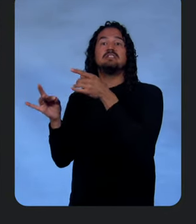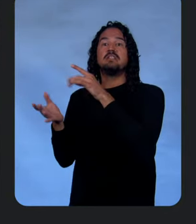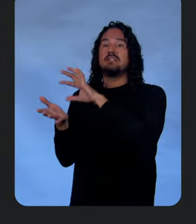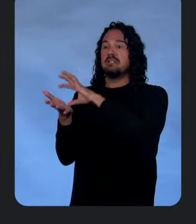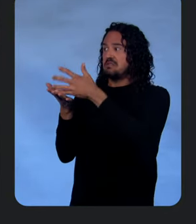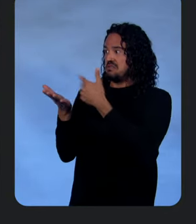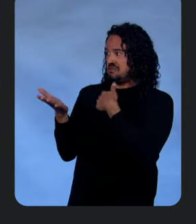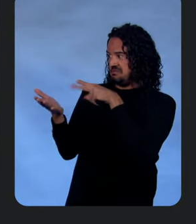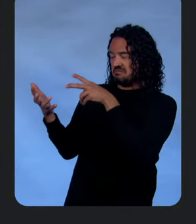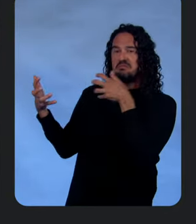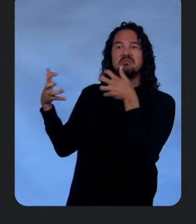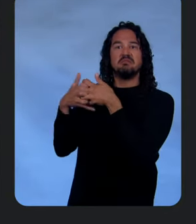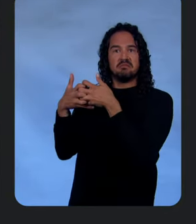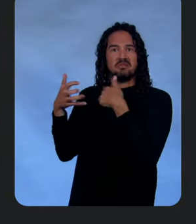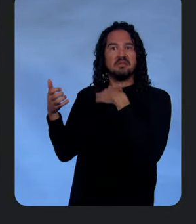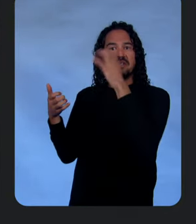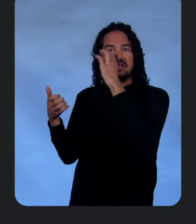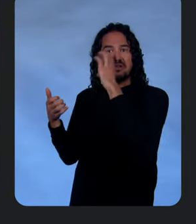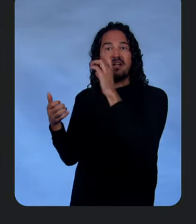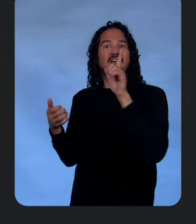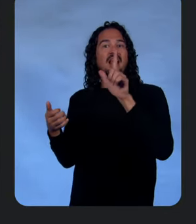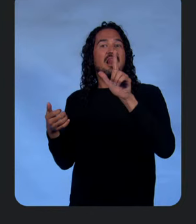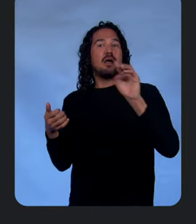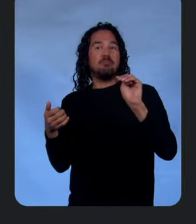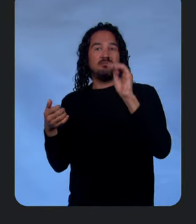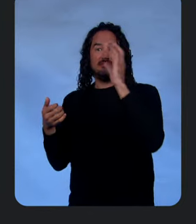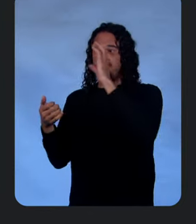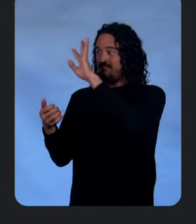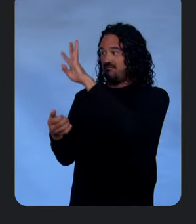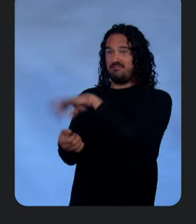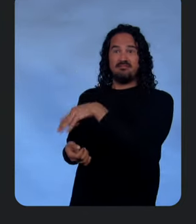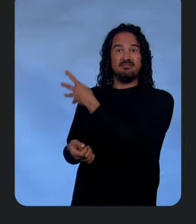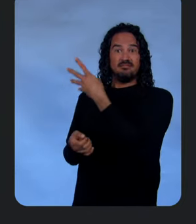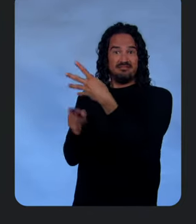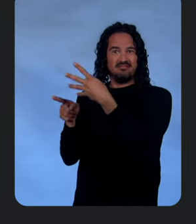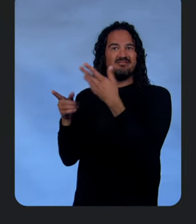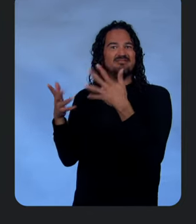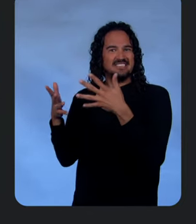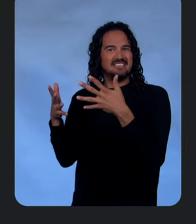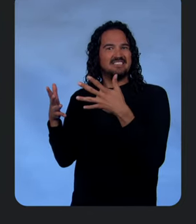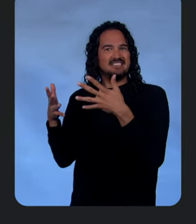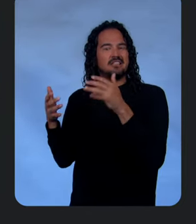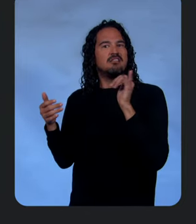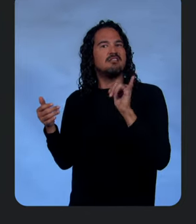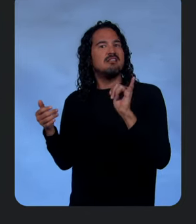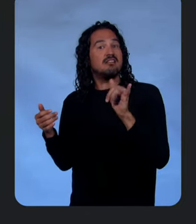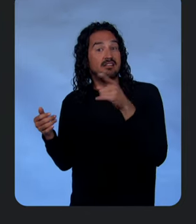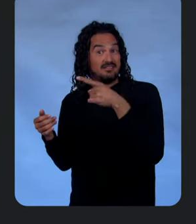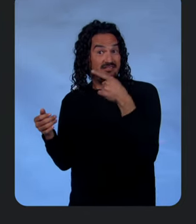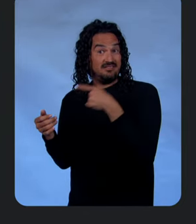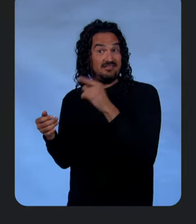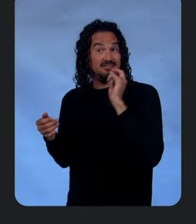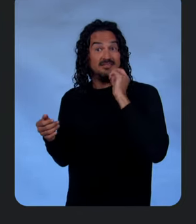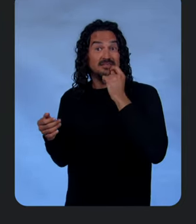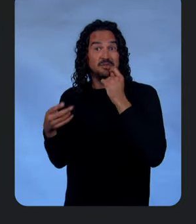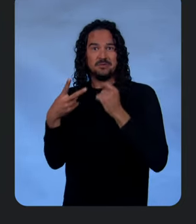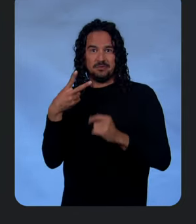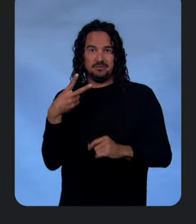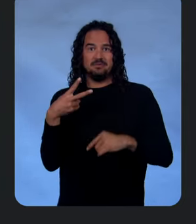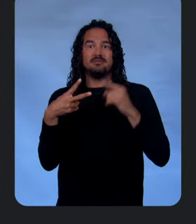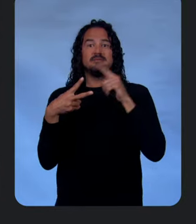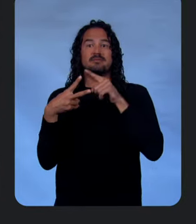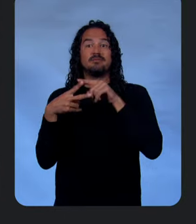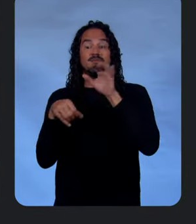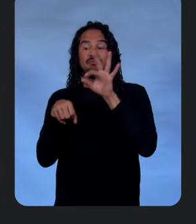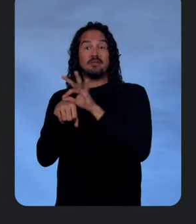the LLM on that social media post table. And what's really cool is that in two things, this function call and